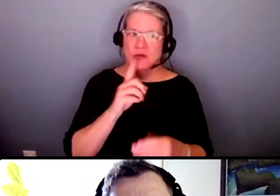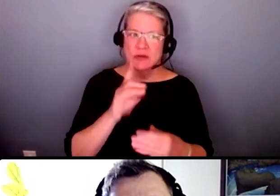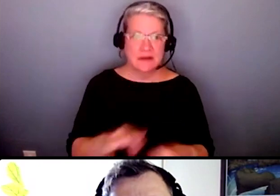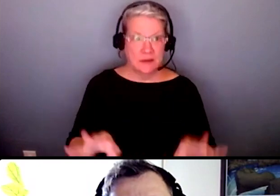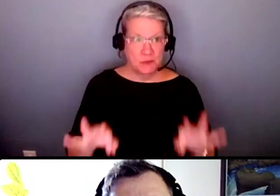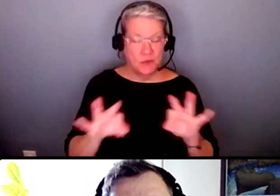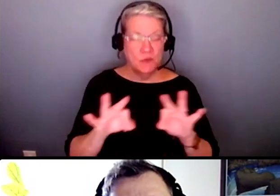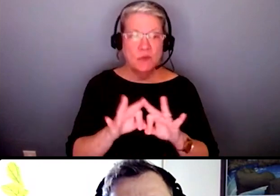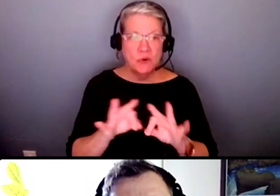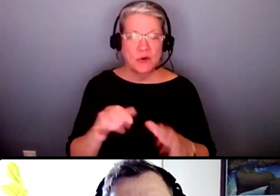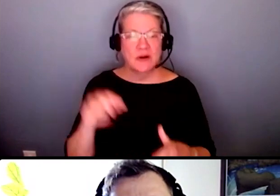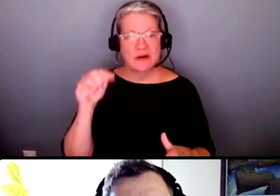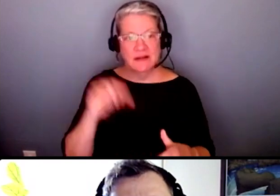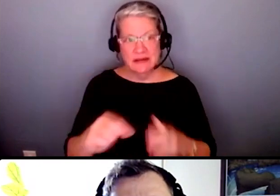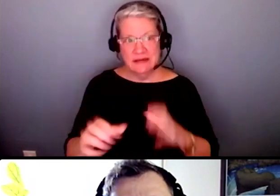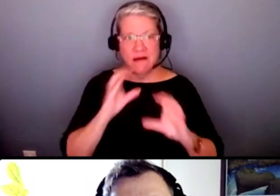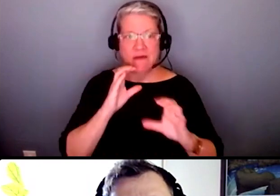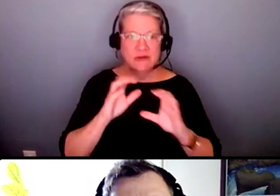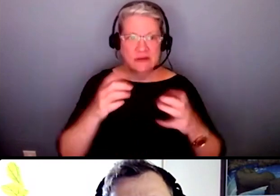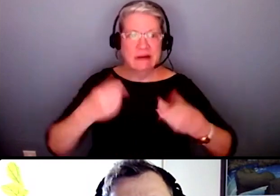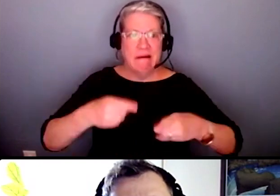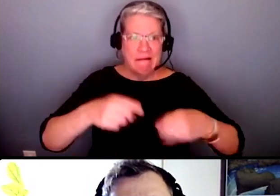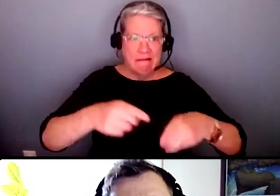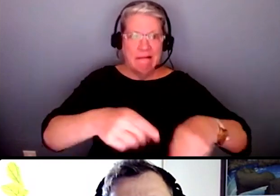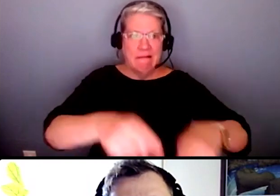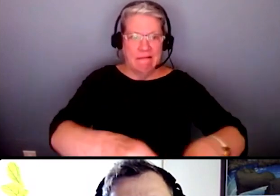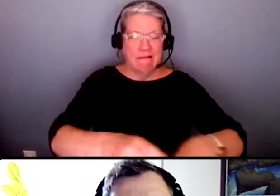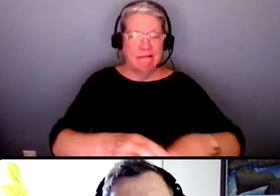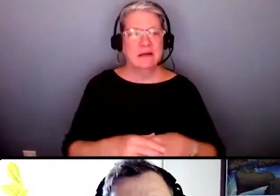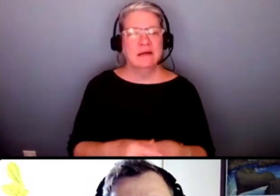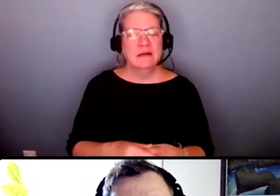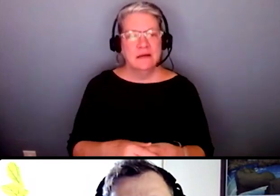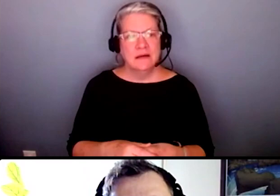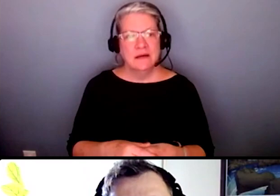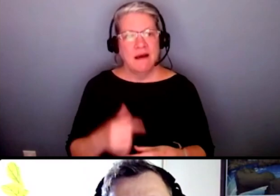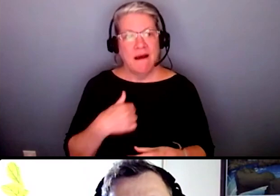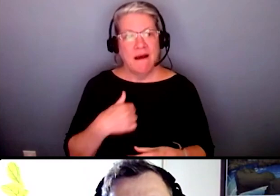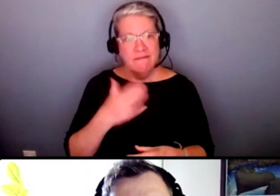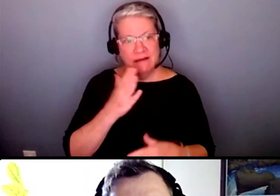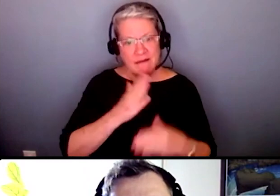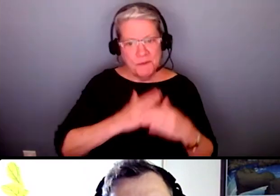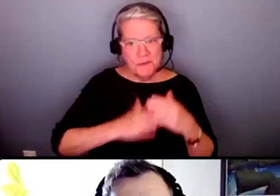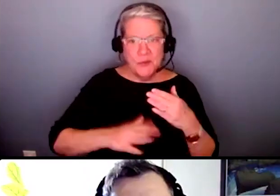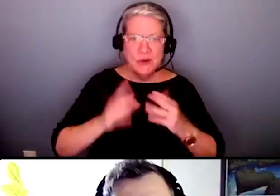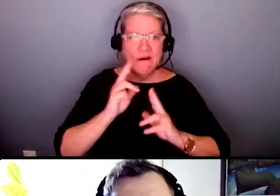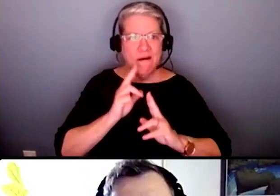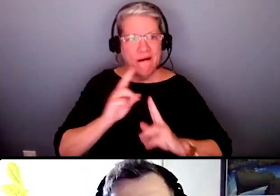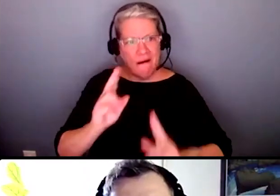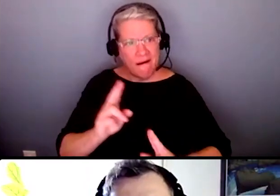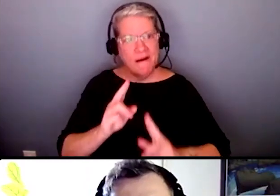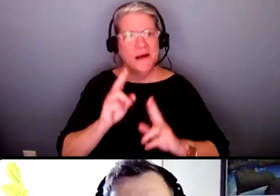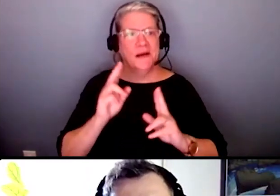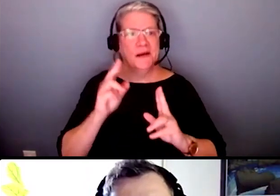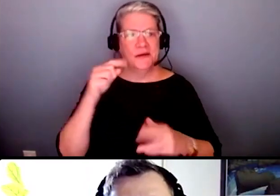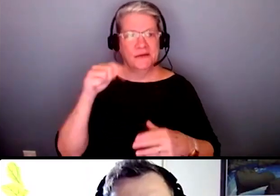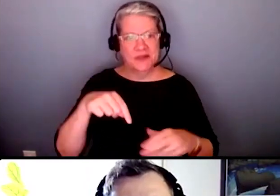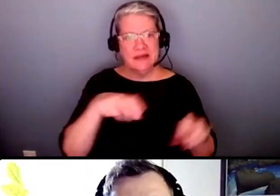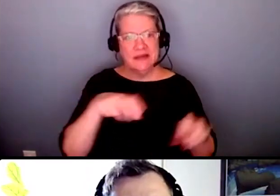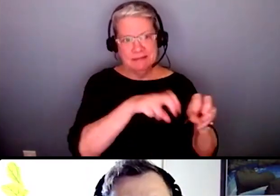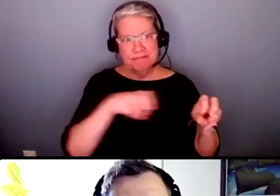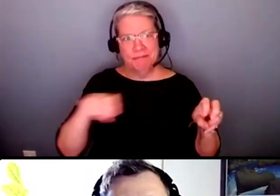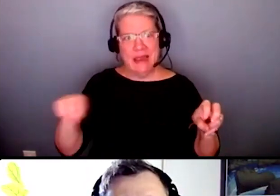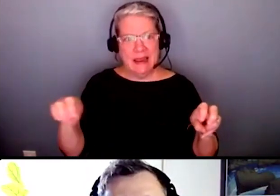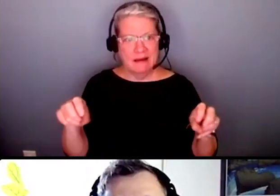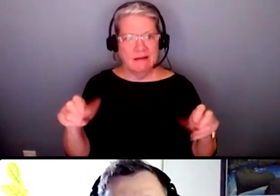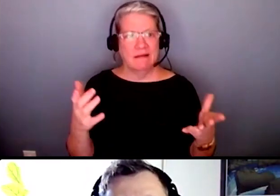that we have these conversations on a regular basis i feel very humbled and honored to be on this esteemed panel and i